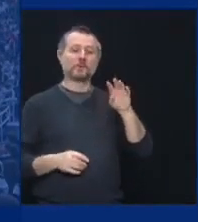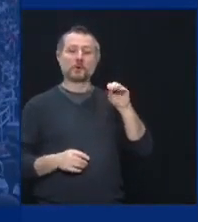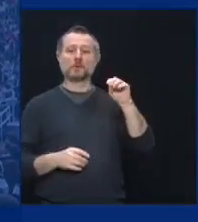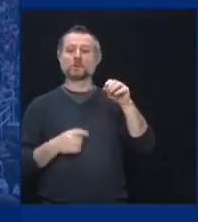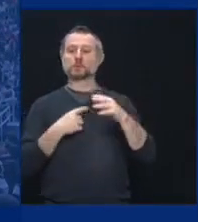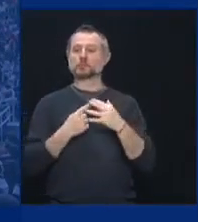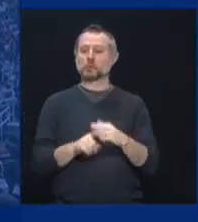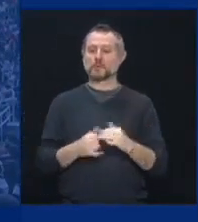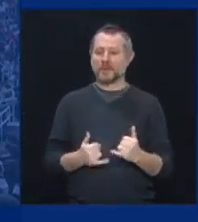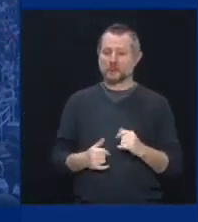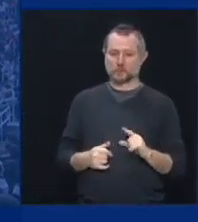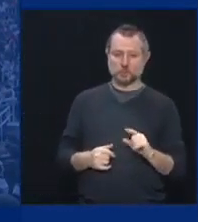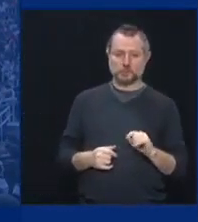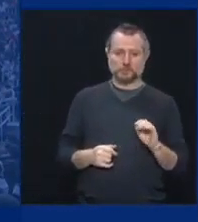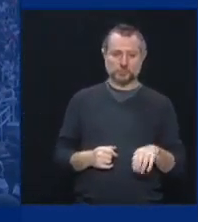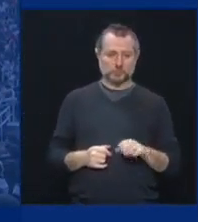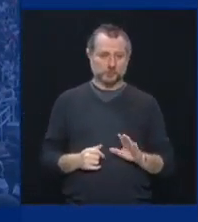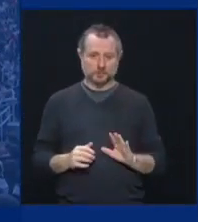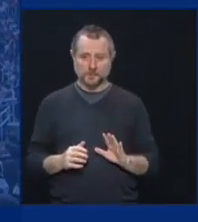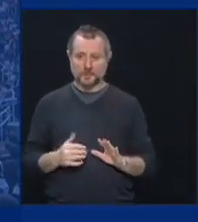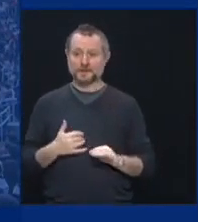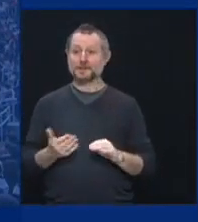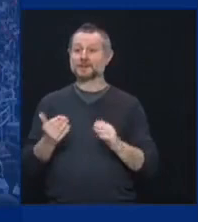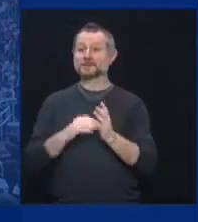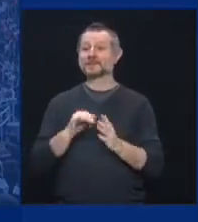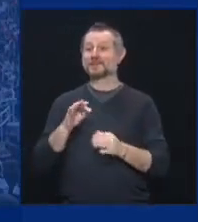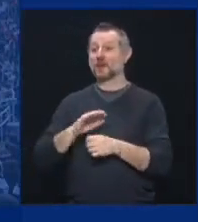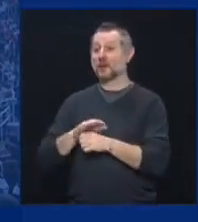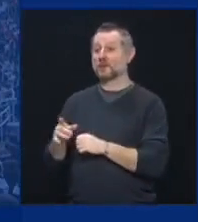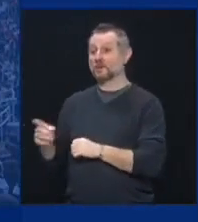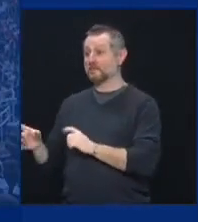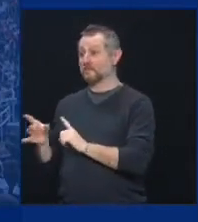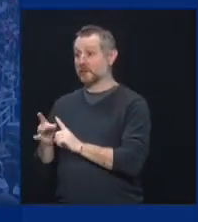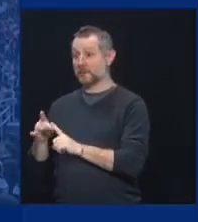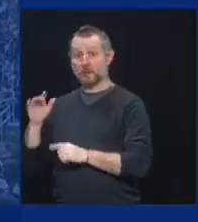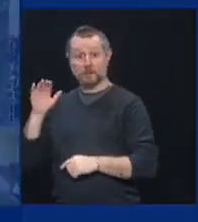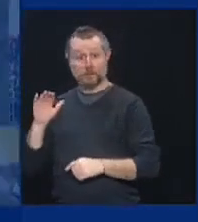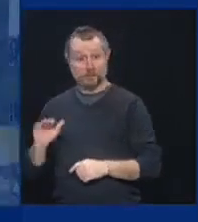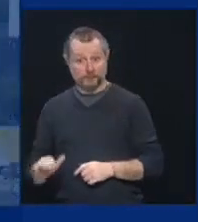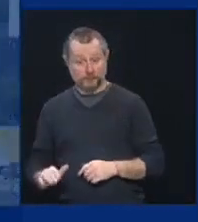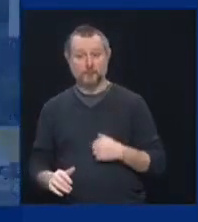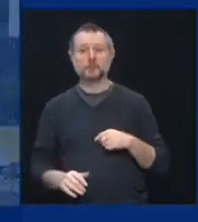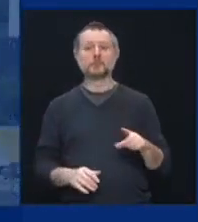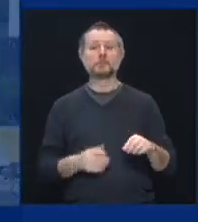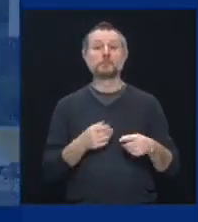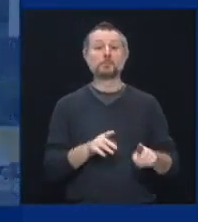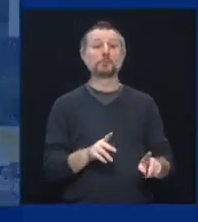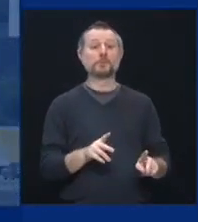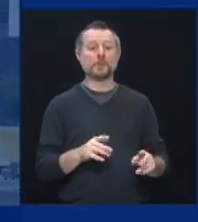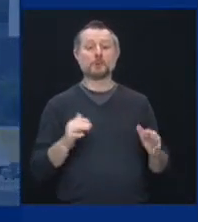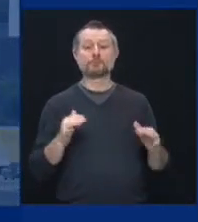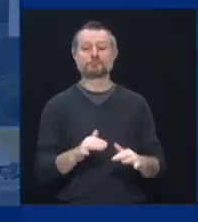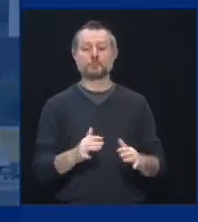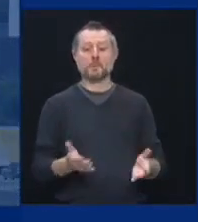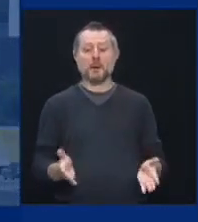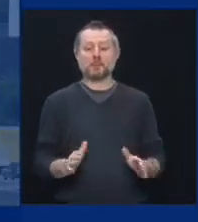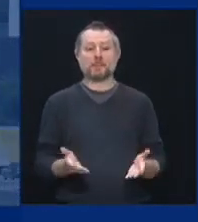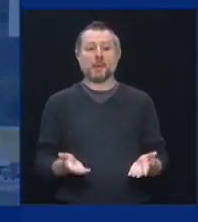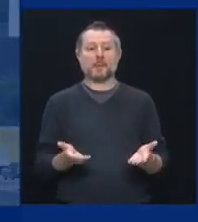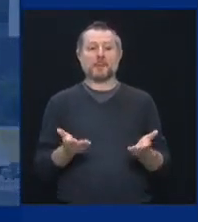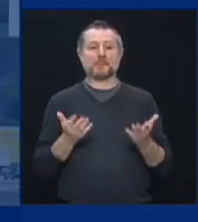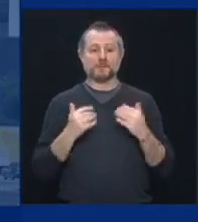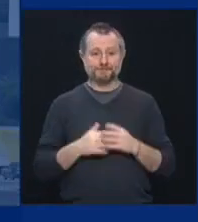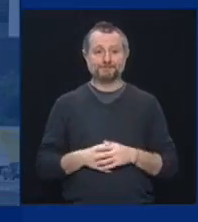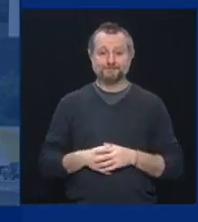as those numbers keep coming down, which we believe they will, you'll see the capacity numbers go up. We did a demonstration